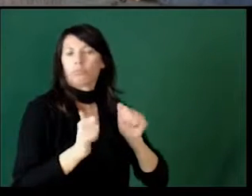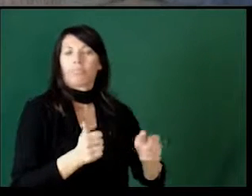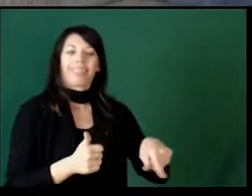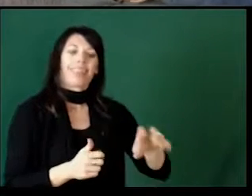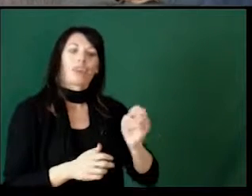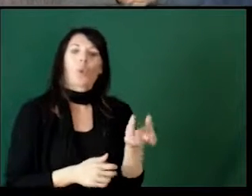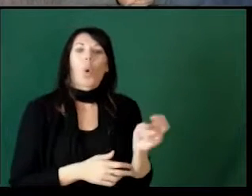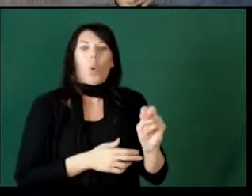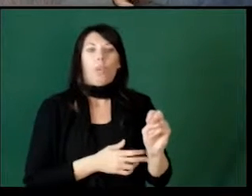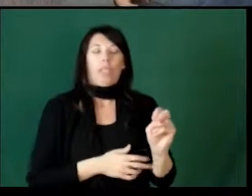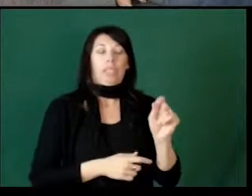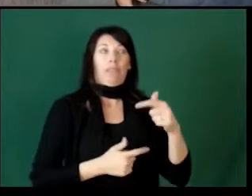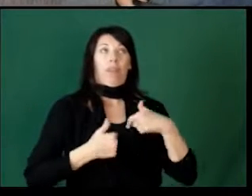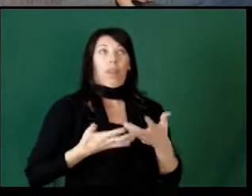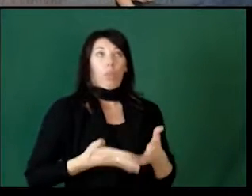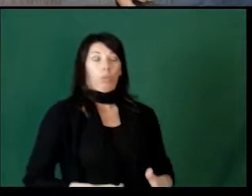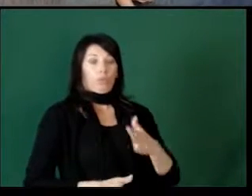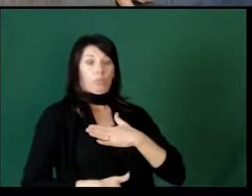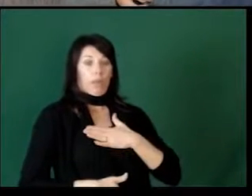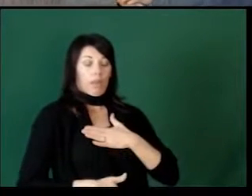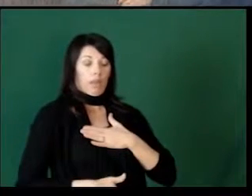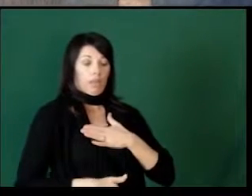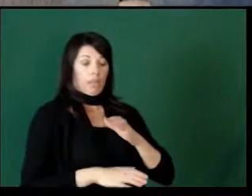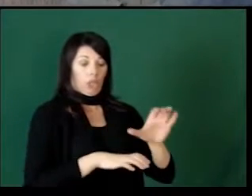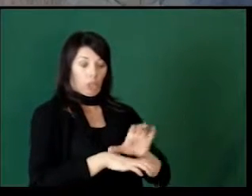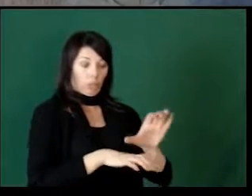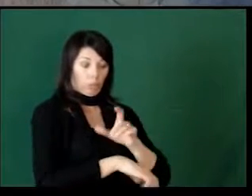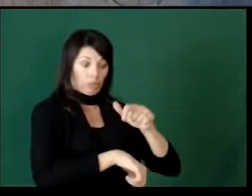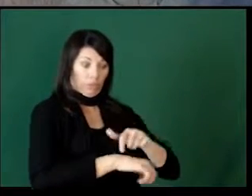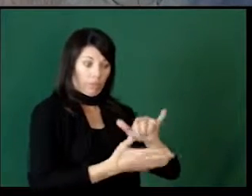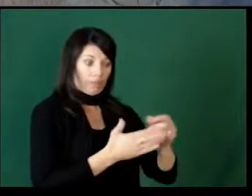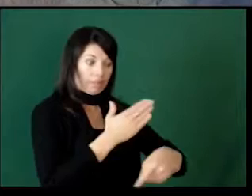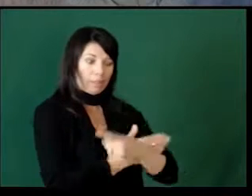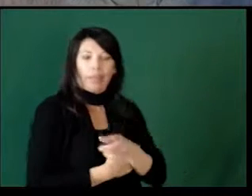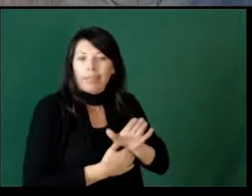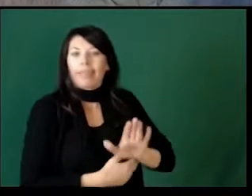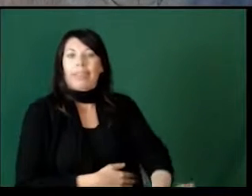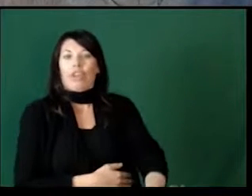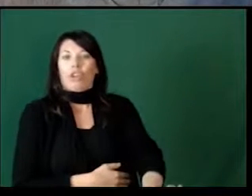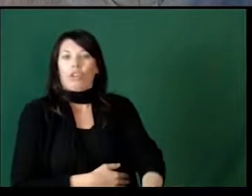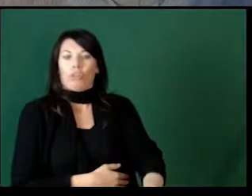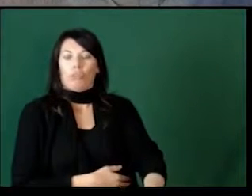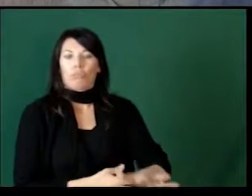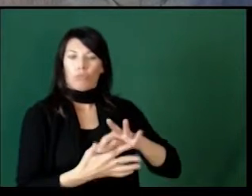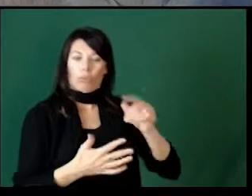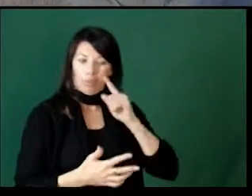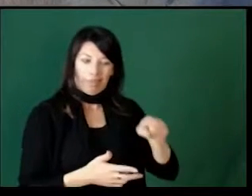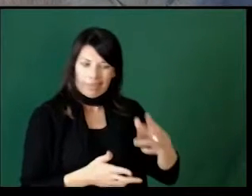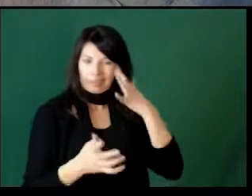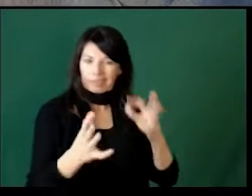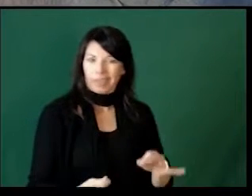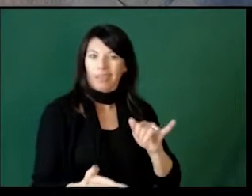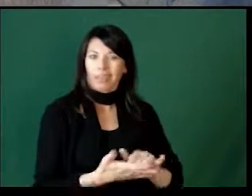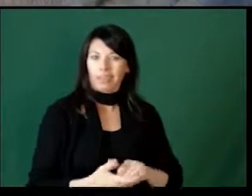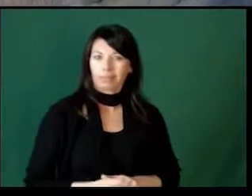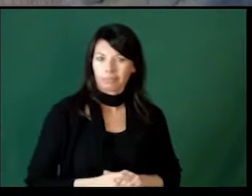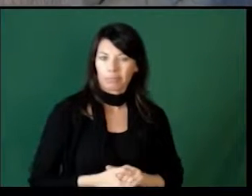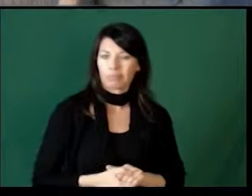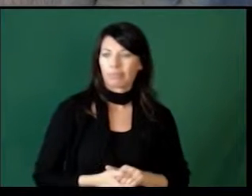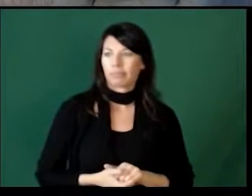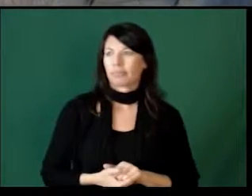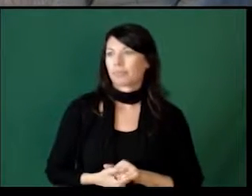then they're kind of owning, if they lose their computer time that day, it's their choice. They decided to have that consequence.